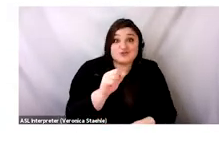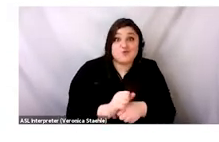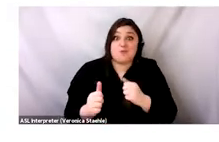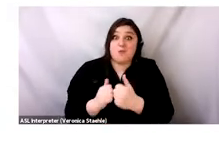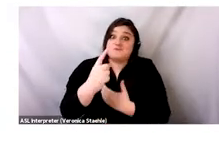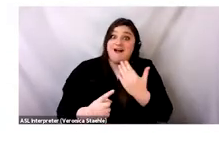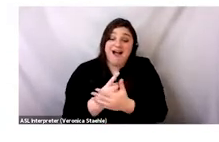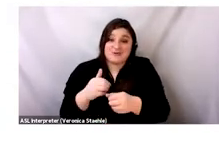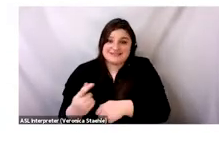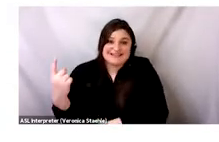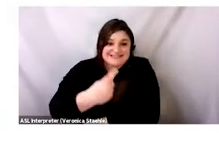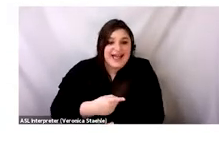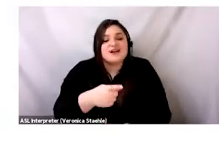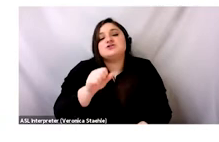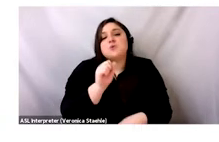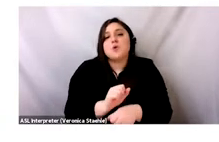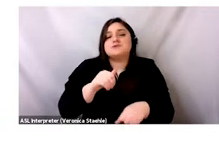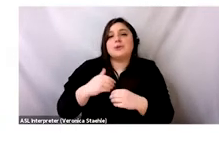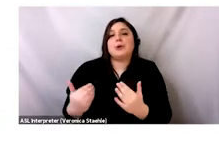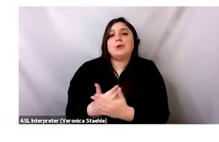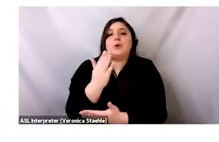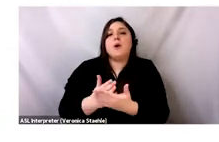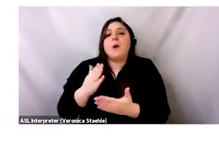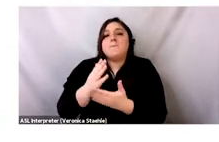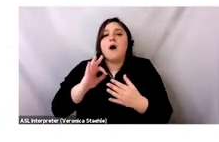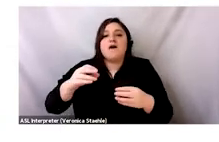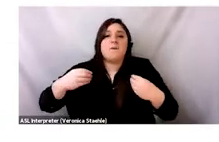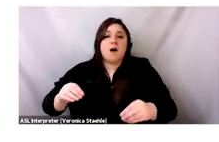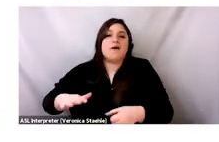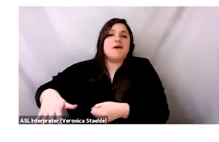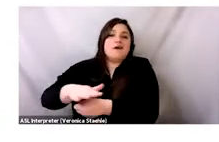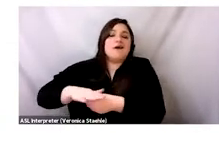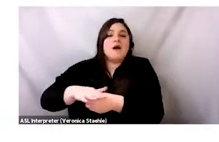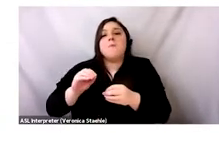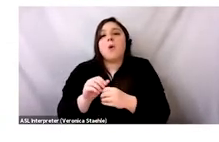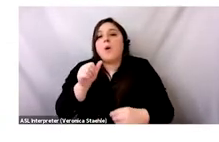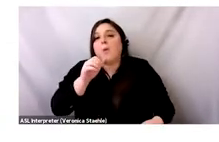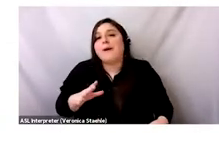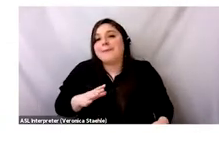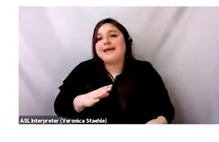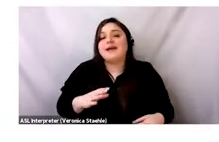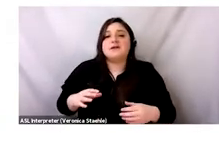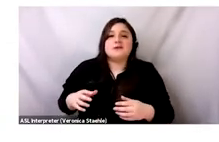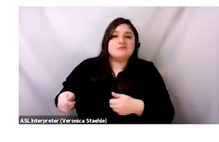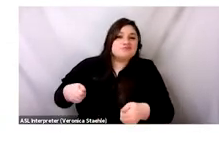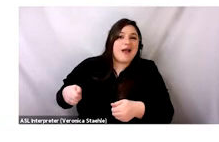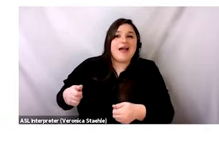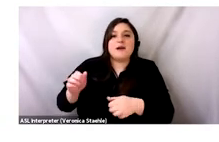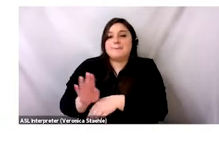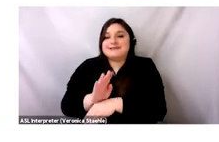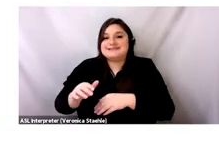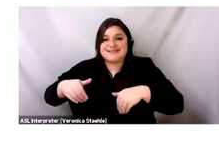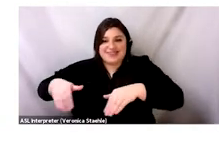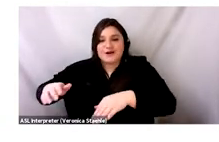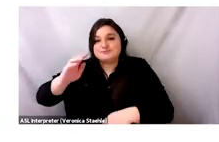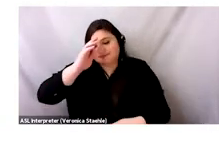an hour to get to Consumonso. She operates in what's known as, like, the new part of the market, which is female-dominated and mostly